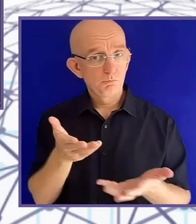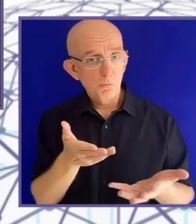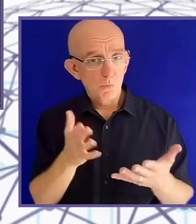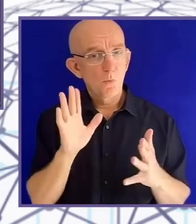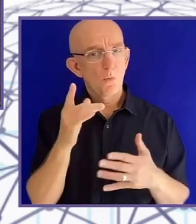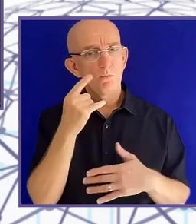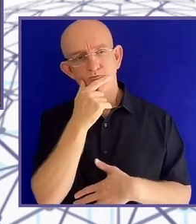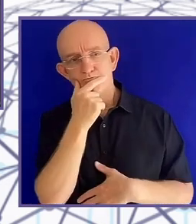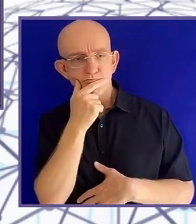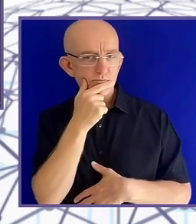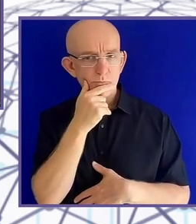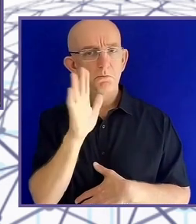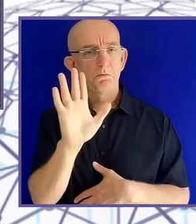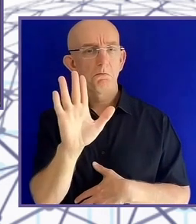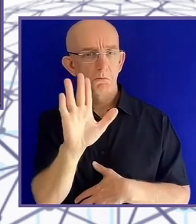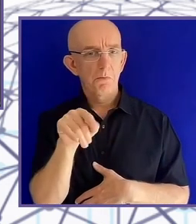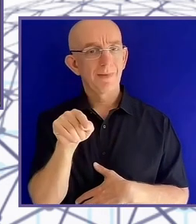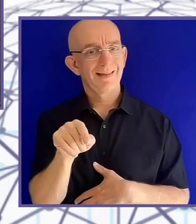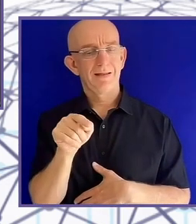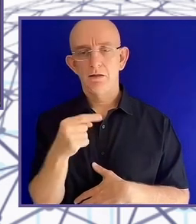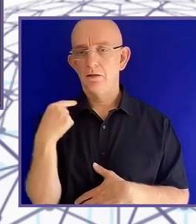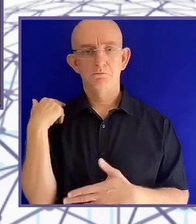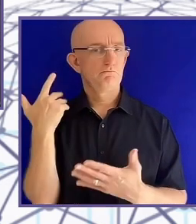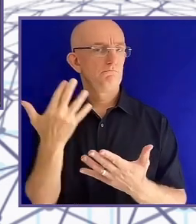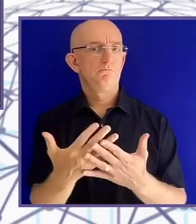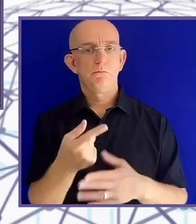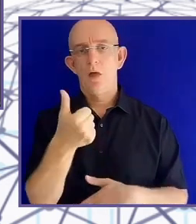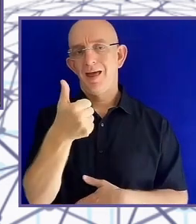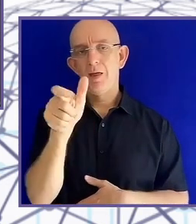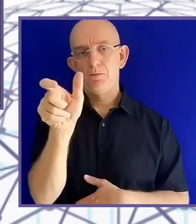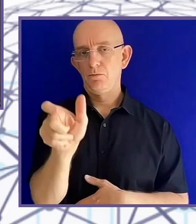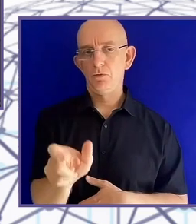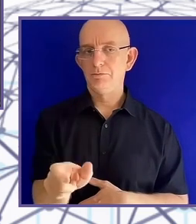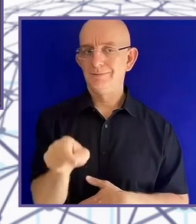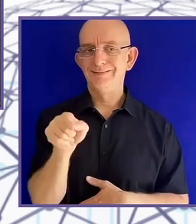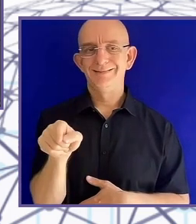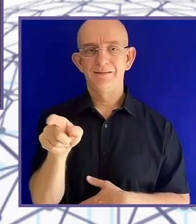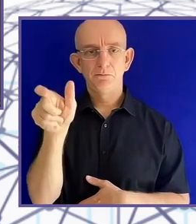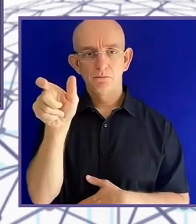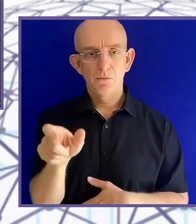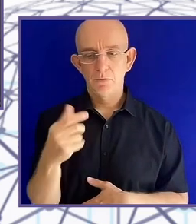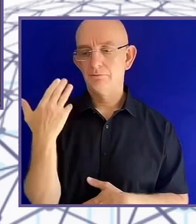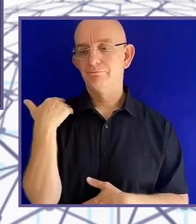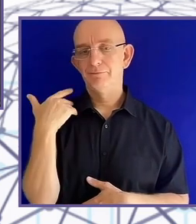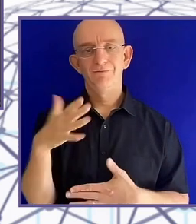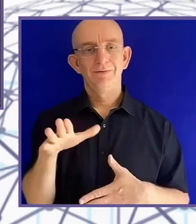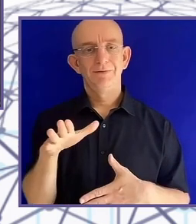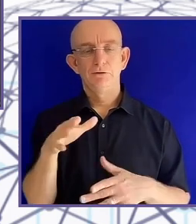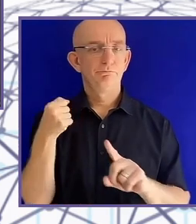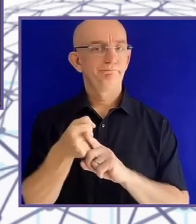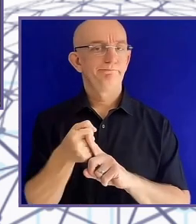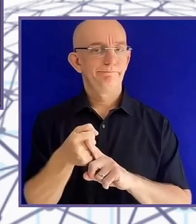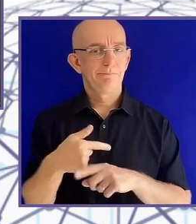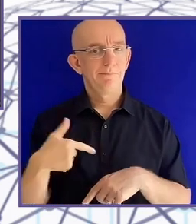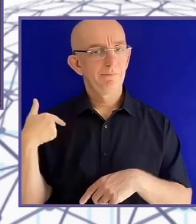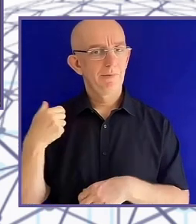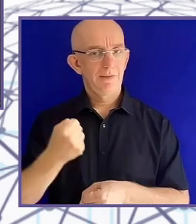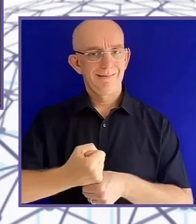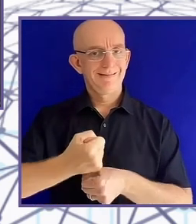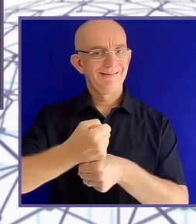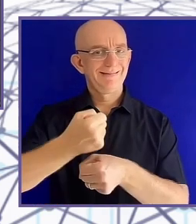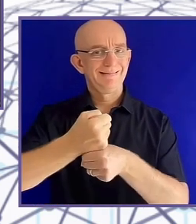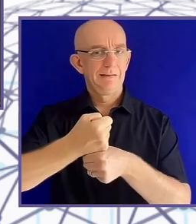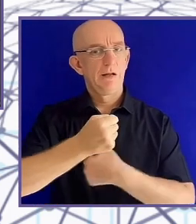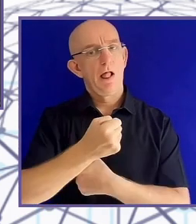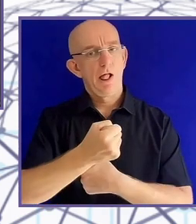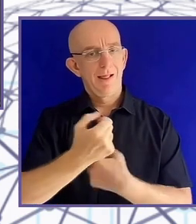research after two years of any spinal injury patient basically says they couldn't care less about walking. Most spinal injury patients, the primary